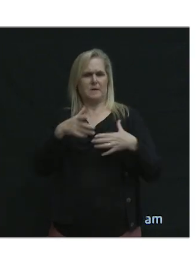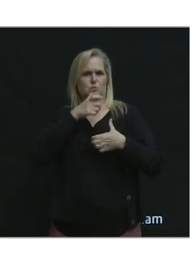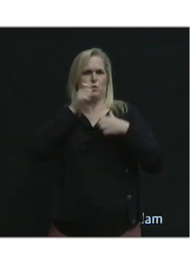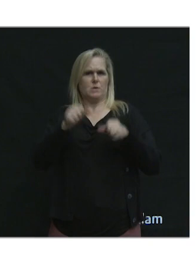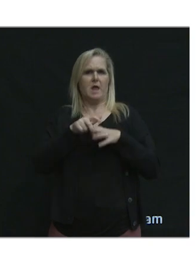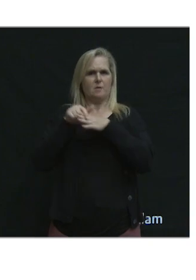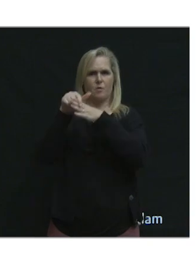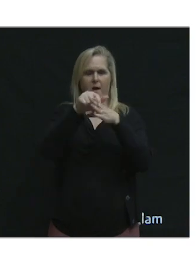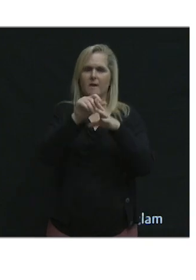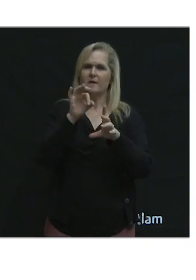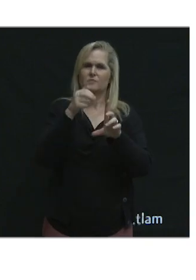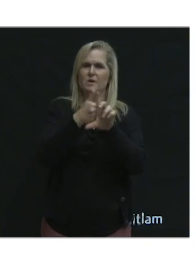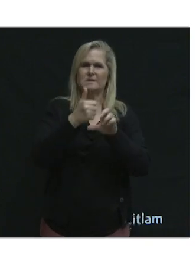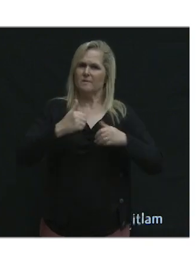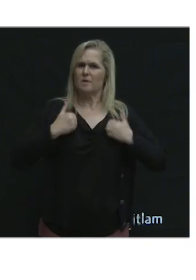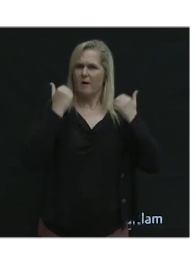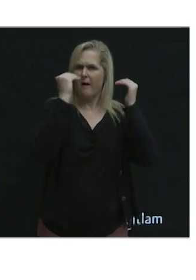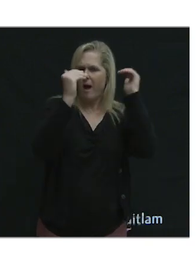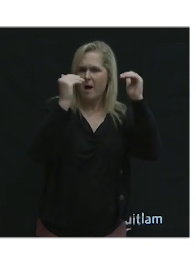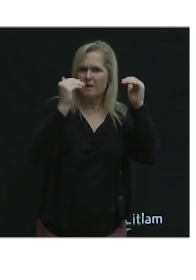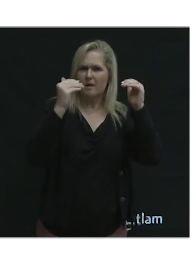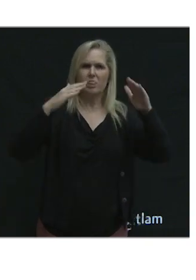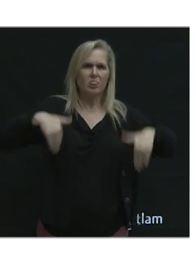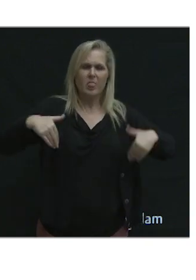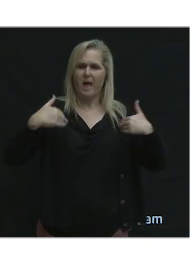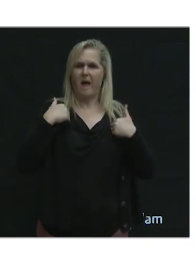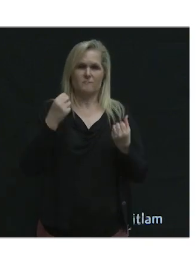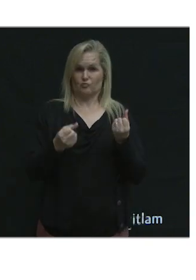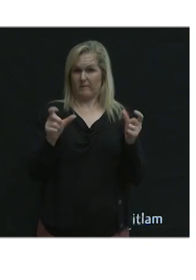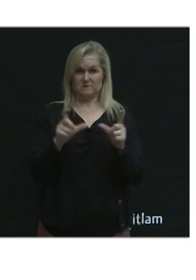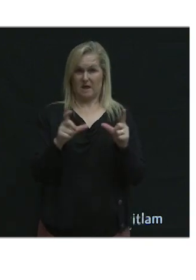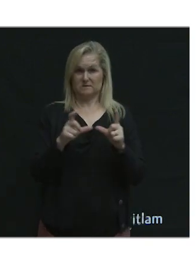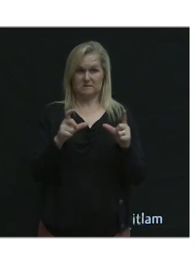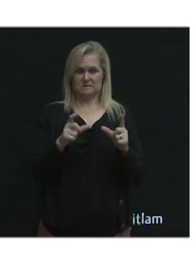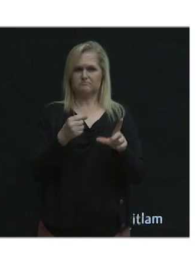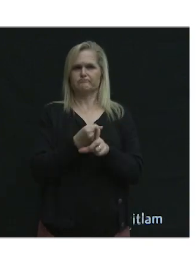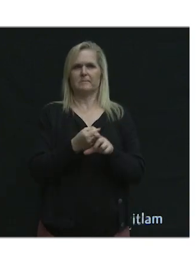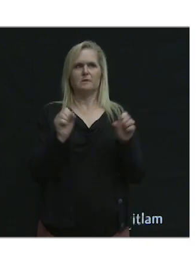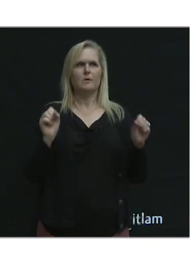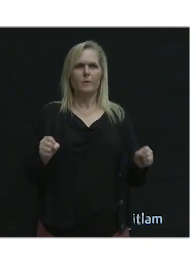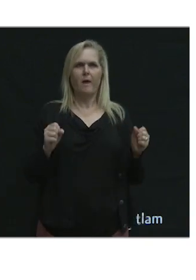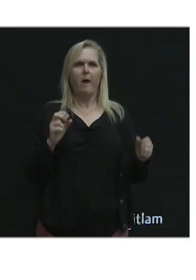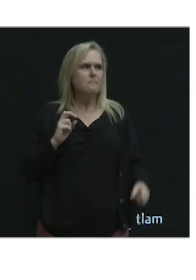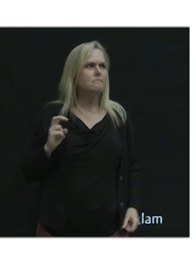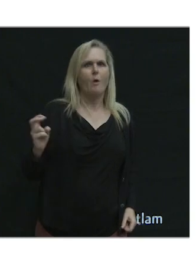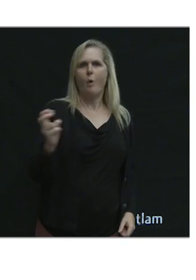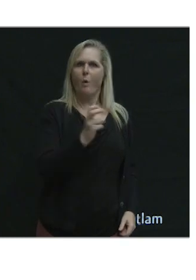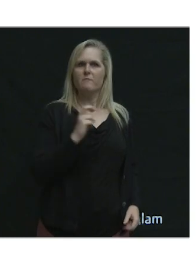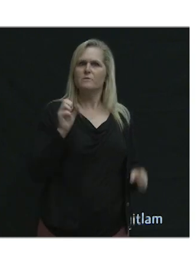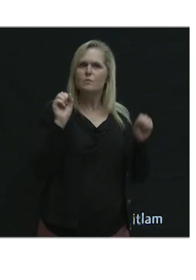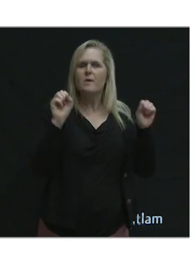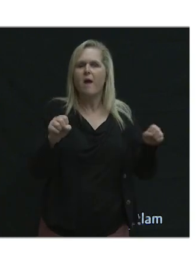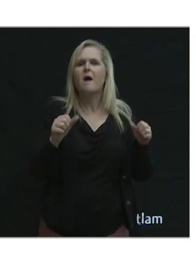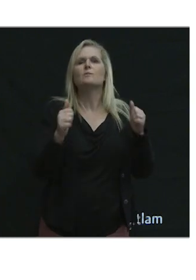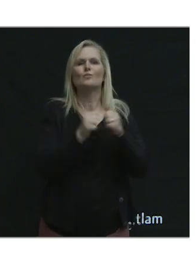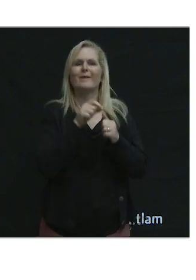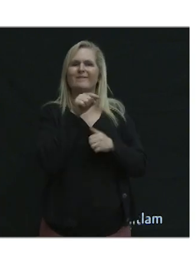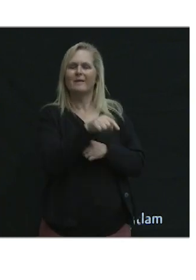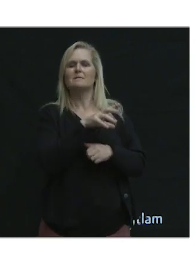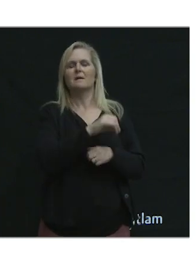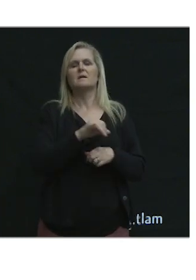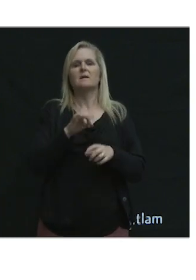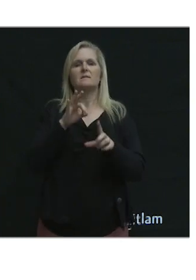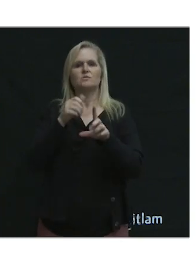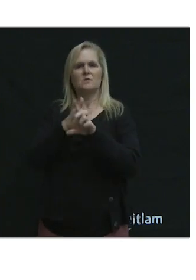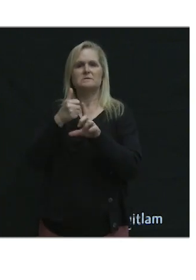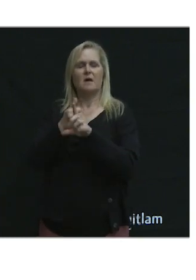If you're a young adult not yet having a driver's license, all of a sudden you can get around further. If you're